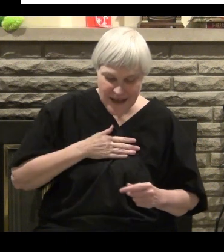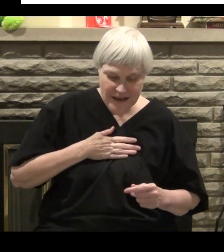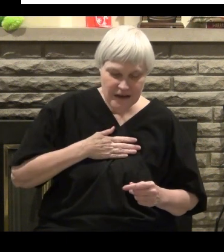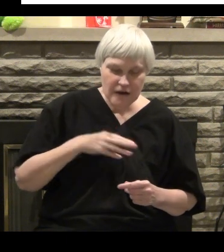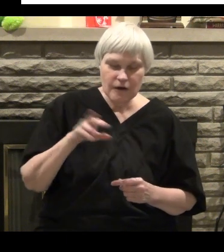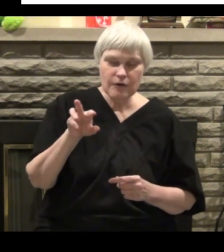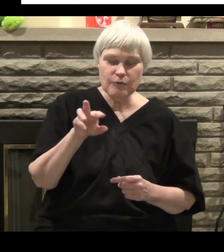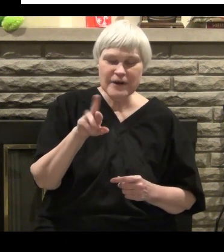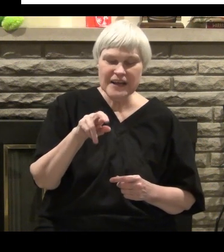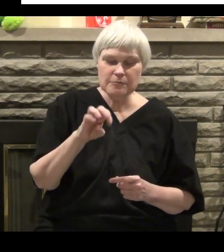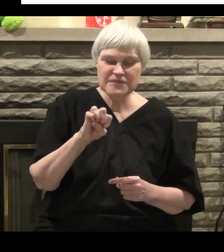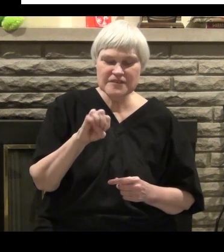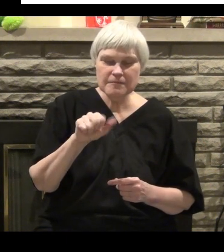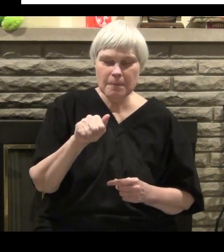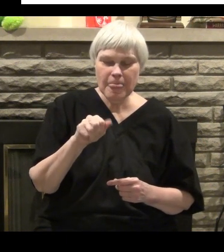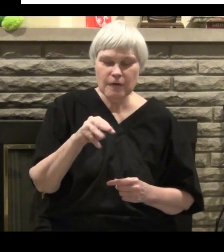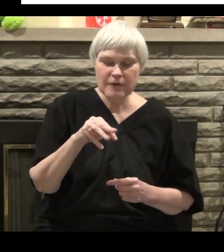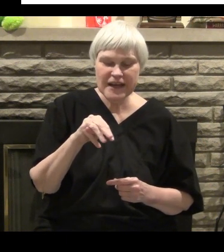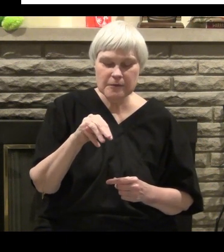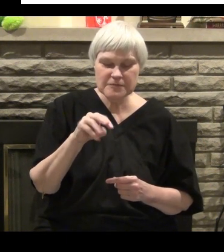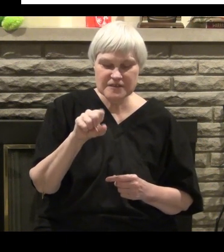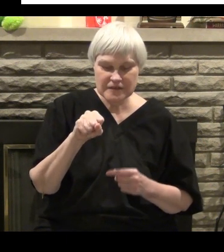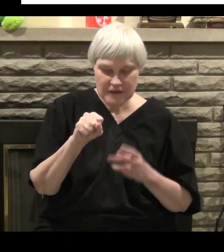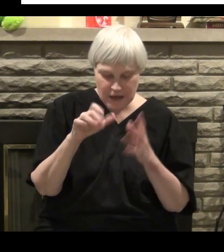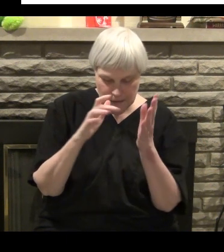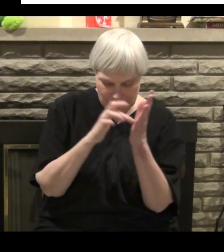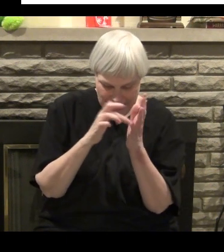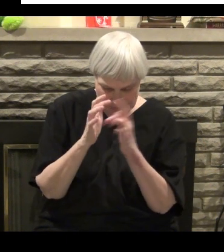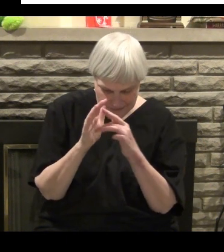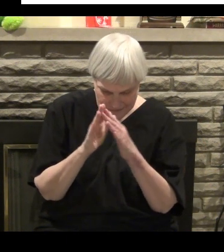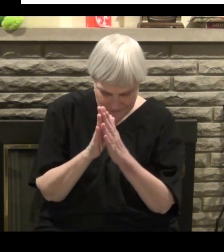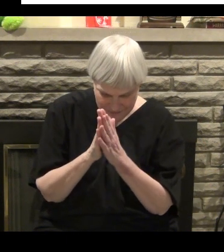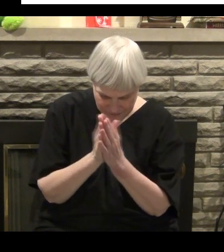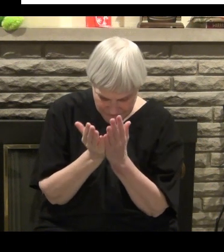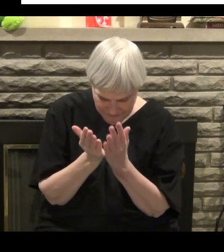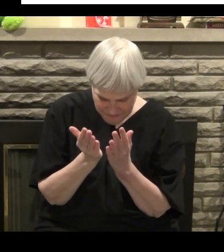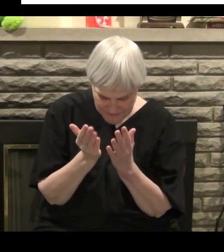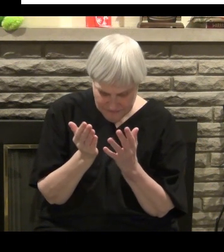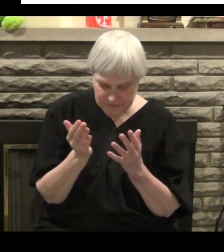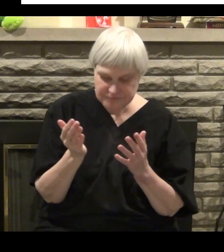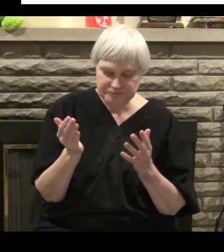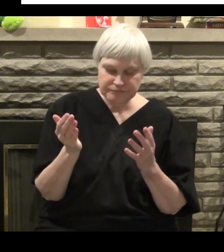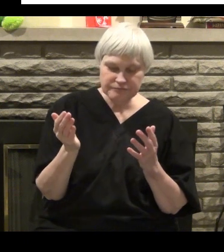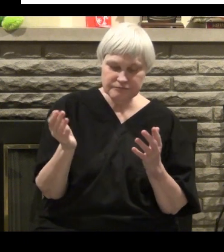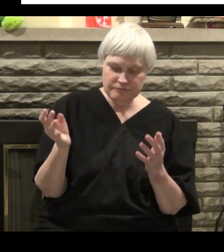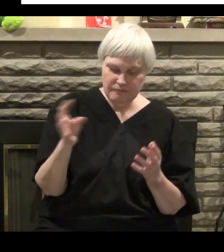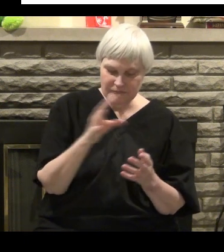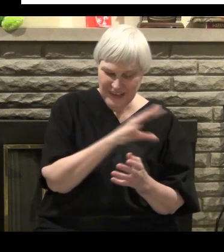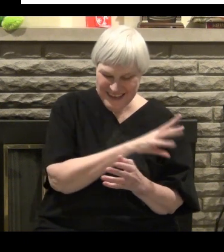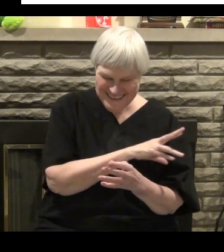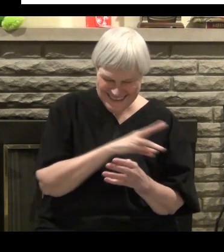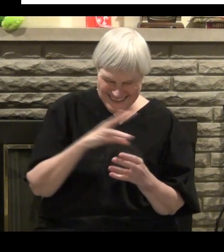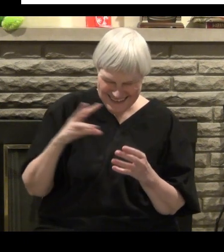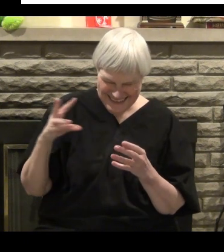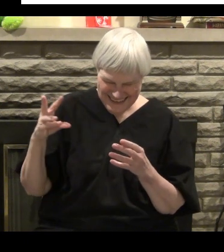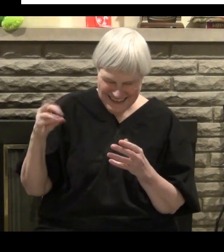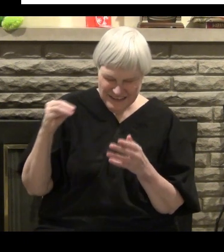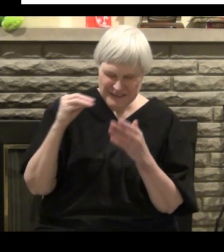I was reading in my Do-A-Way Reams Bible and came across this portion of Scripture. And I put it up here